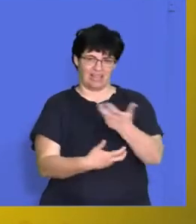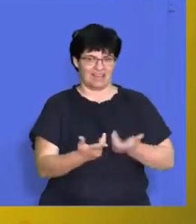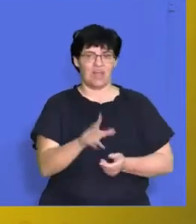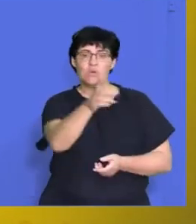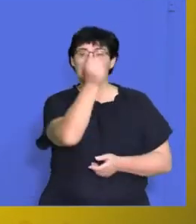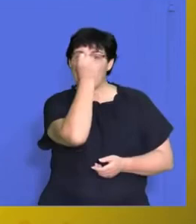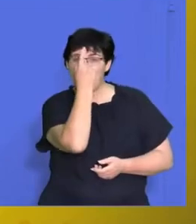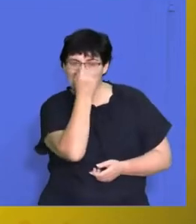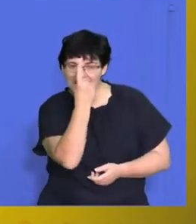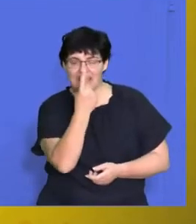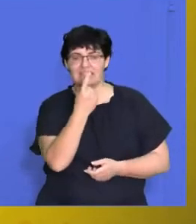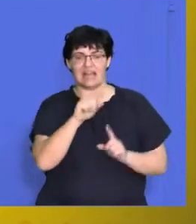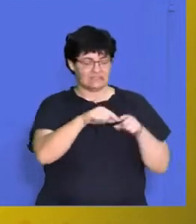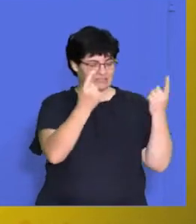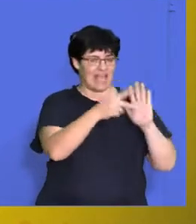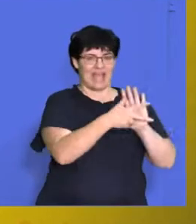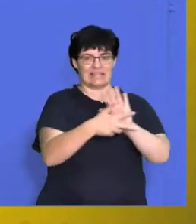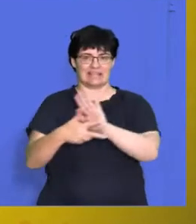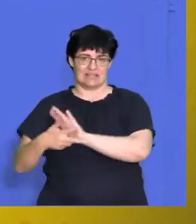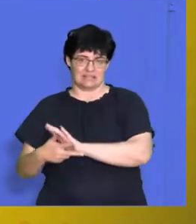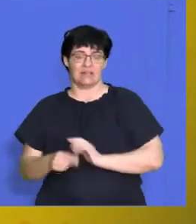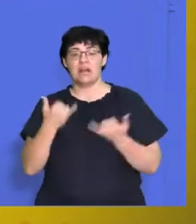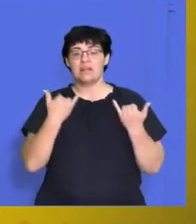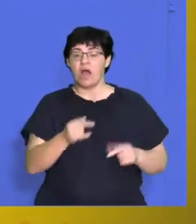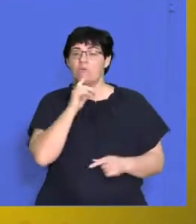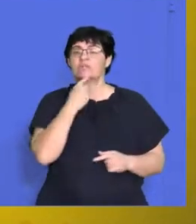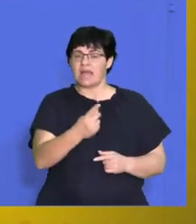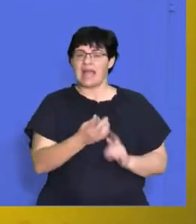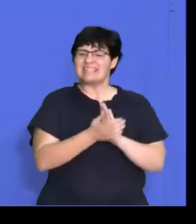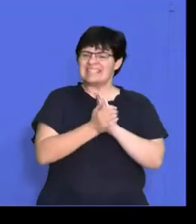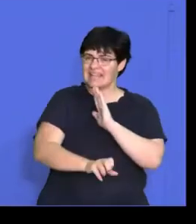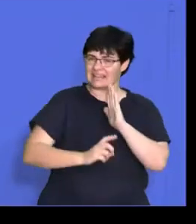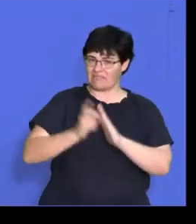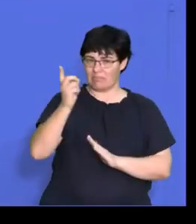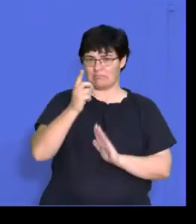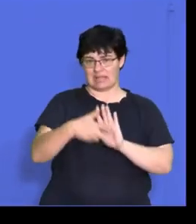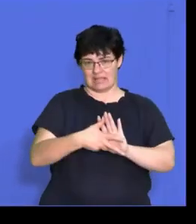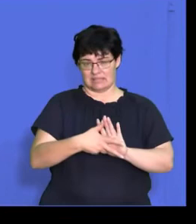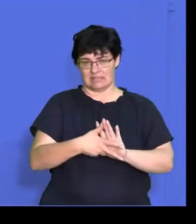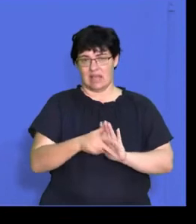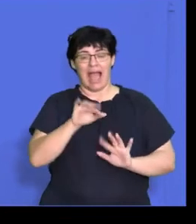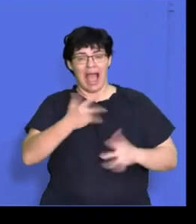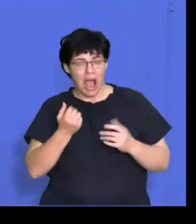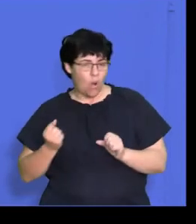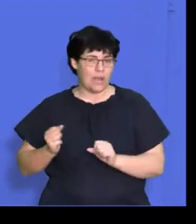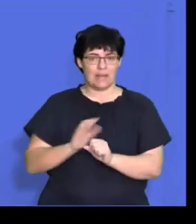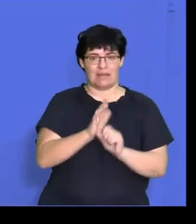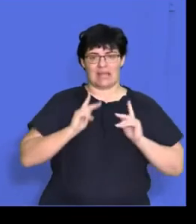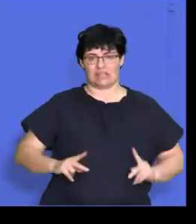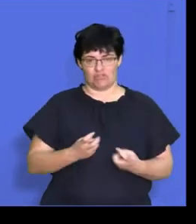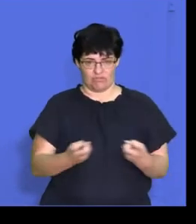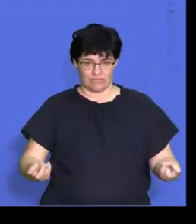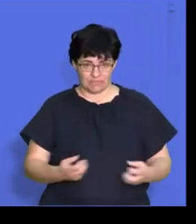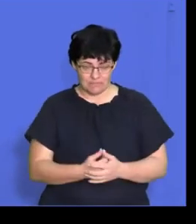understand the different acts. now we're talking about the Skills Development Act and how it's going to impact human